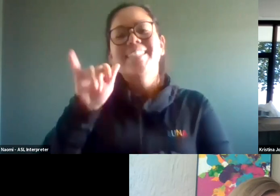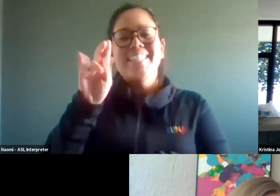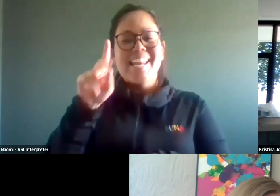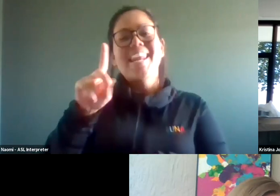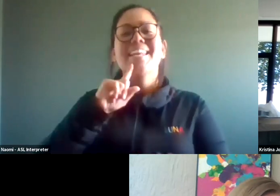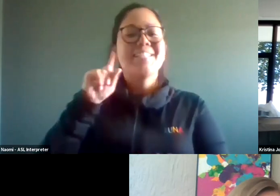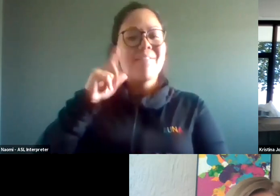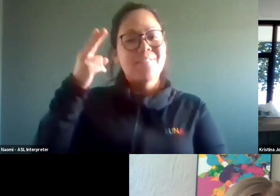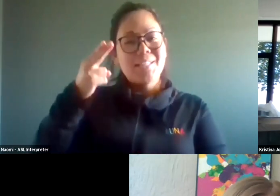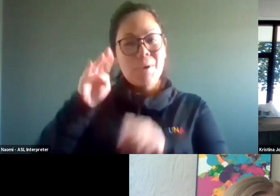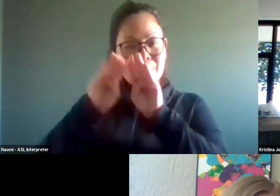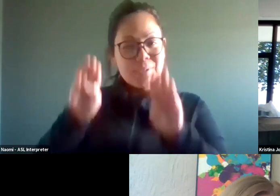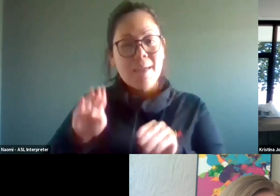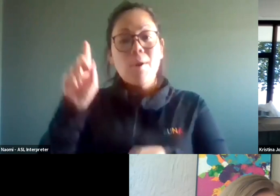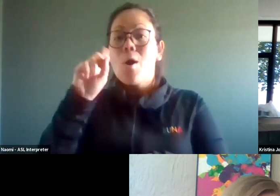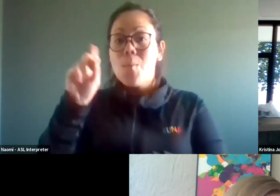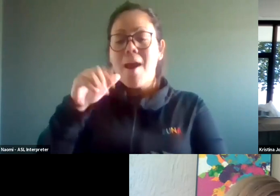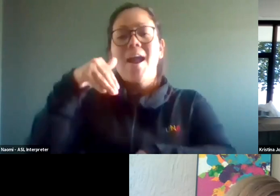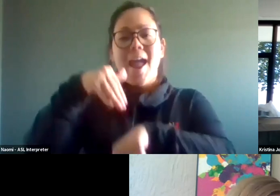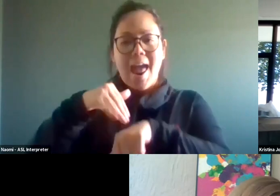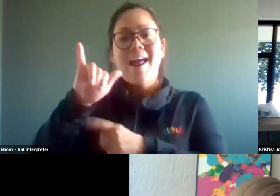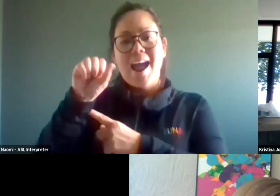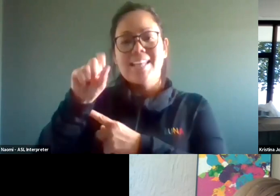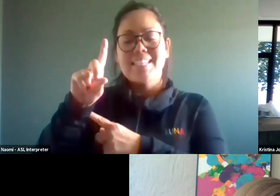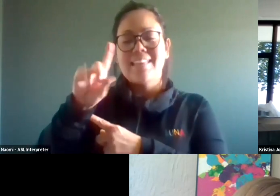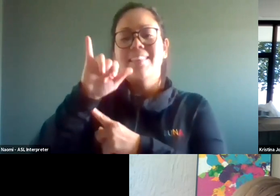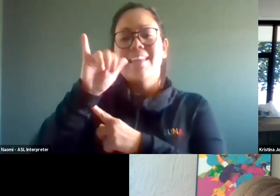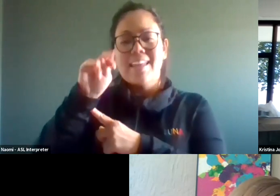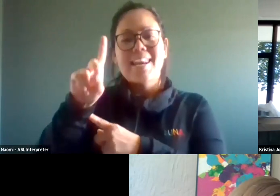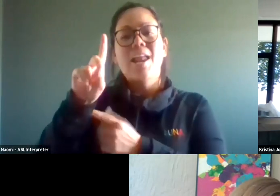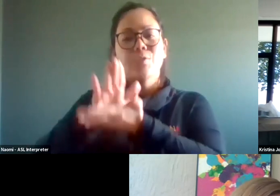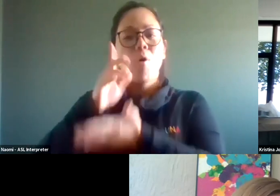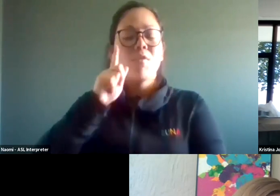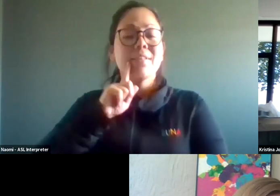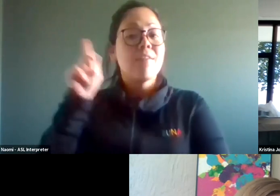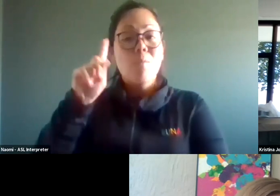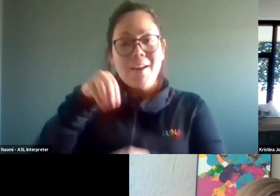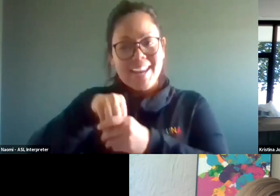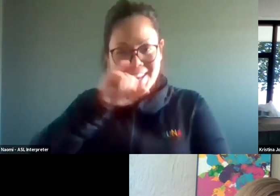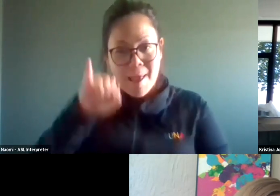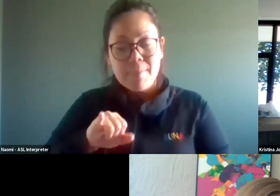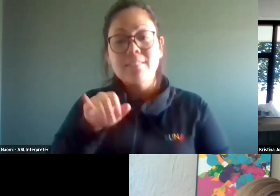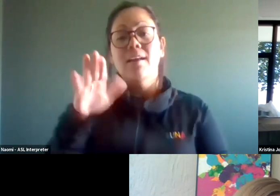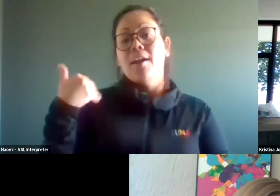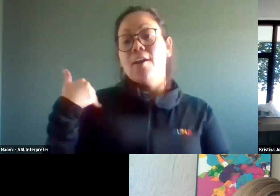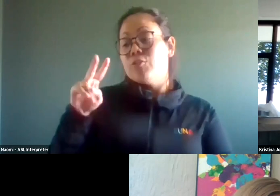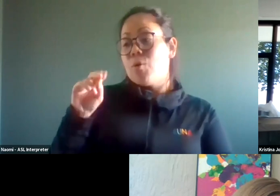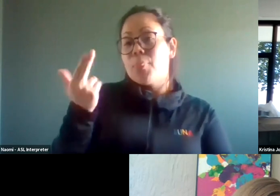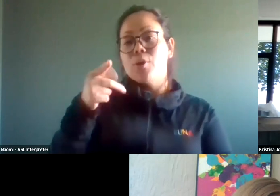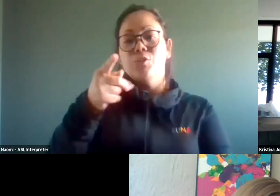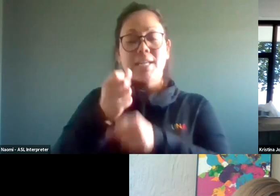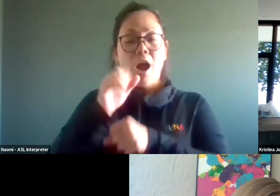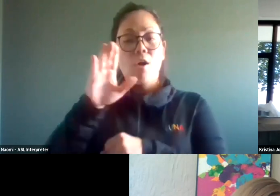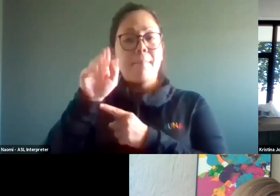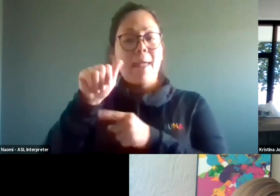History Museum located at the Indiana School for the Deaf in Indianapolis. In 2013, she received her master's in